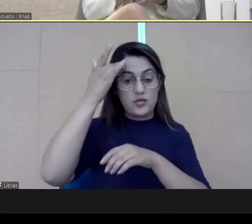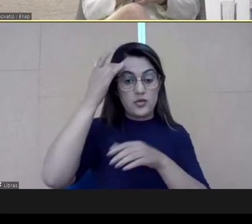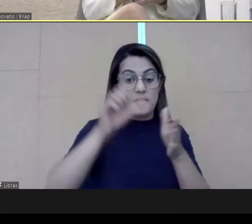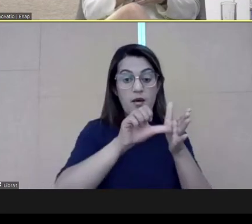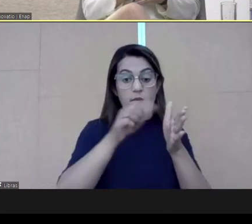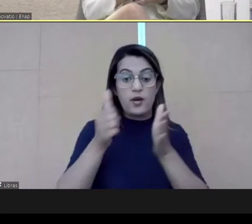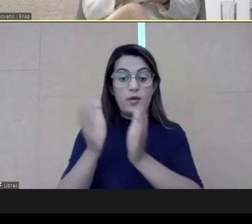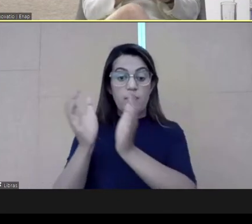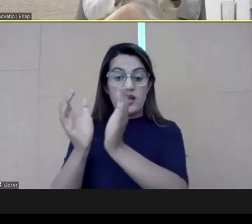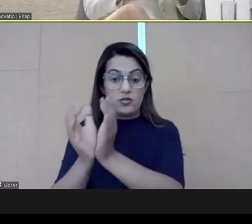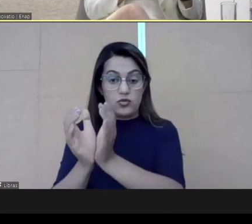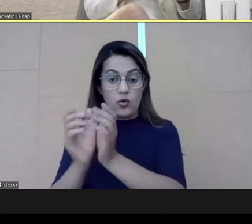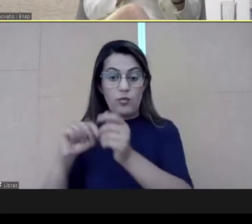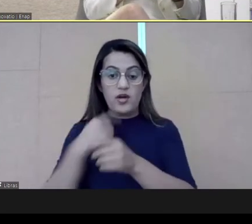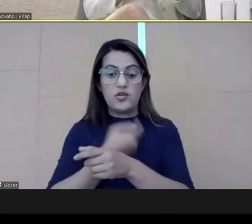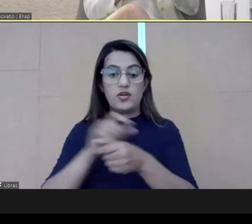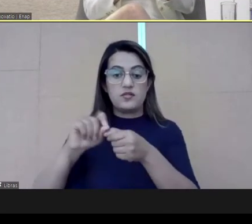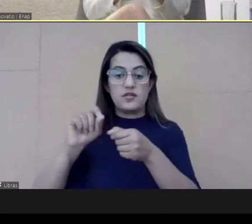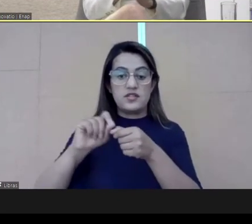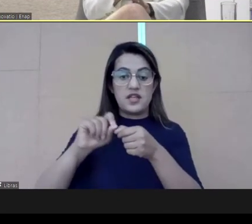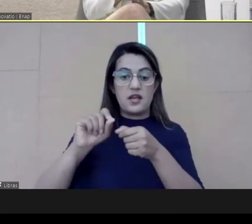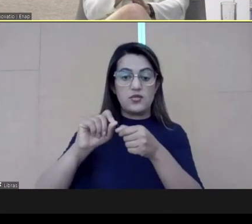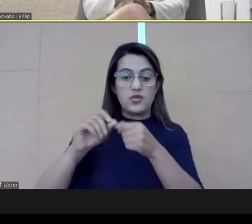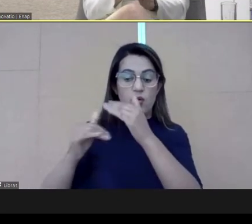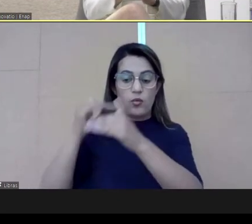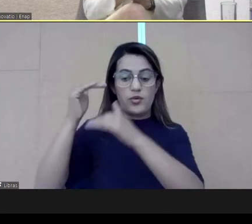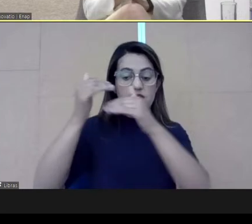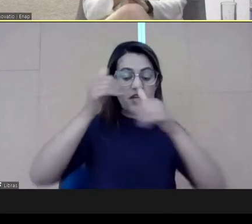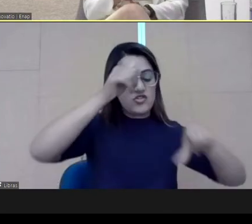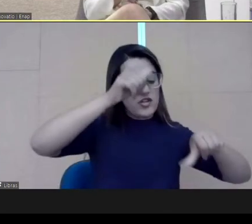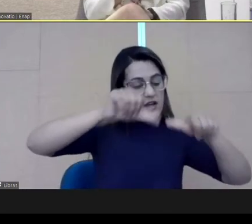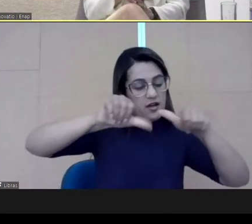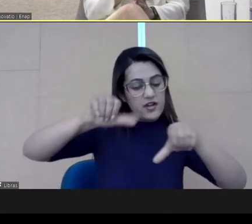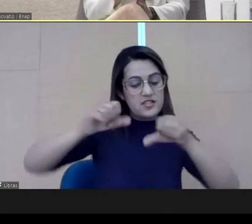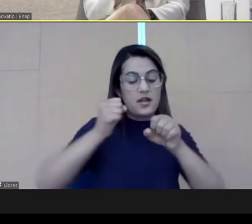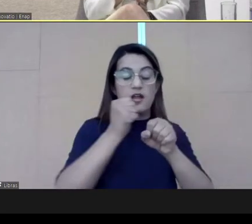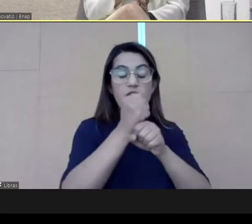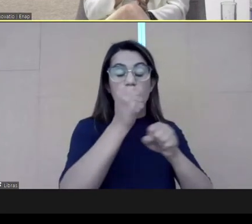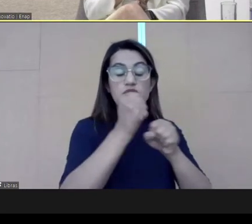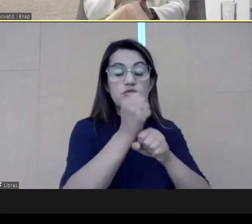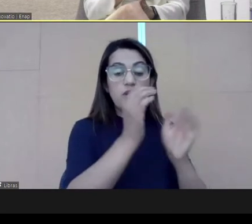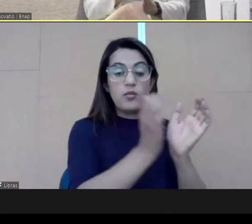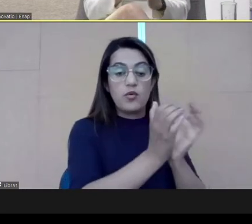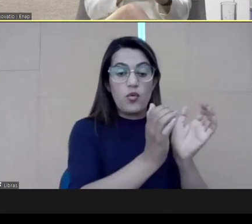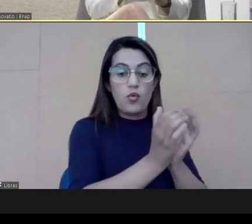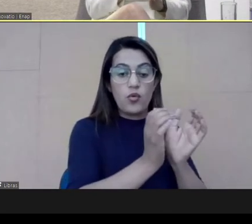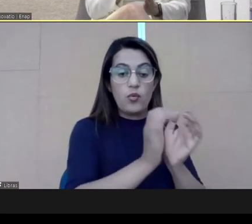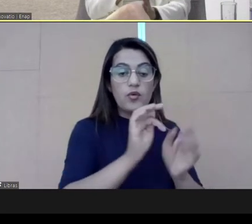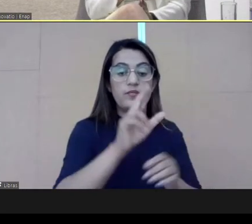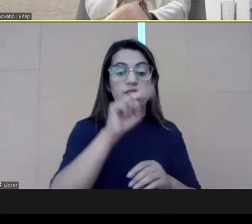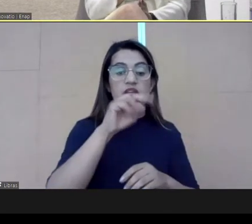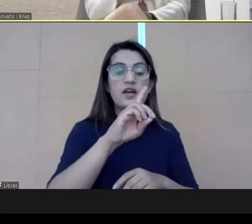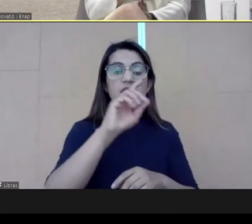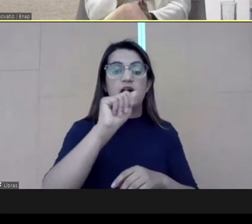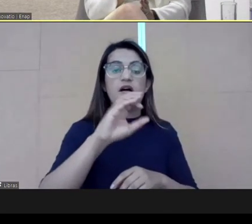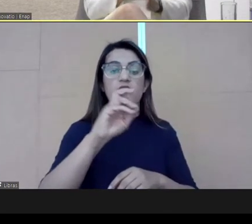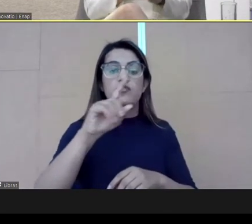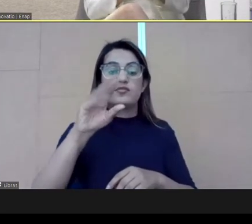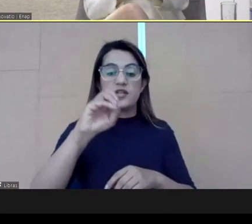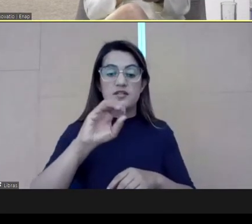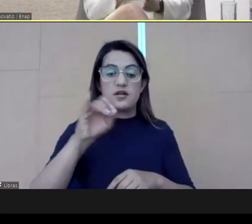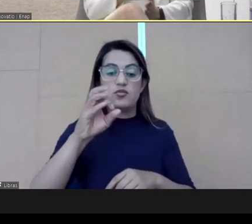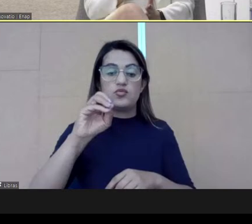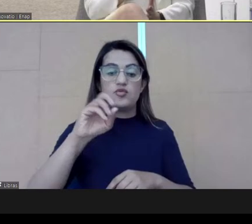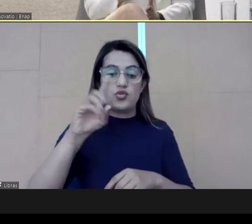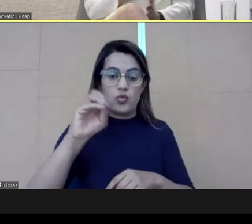challenge for the first group was an evaluation process. And we constructed with the Fundação